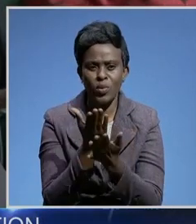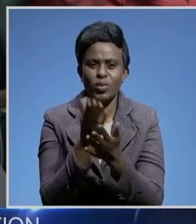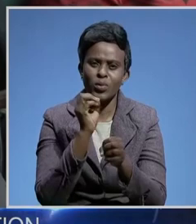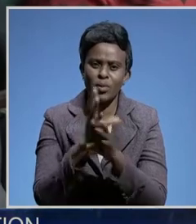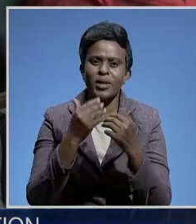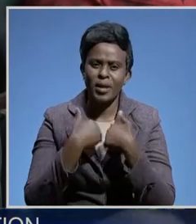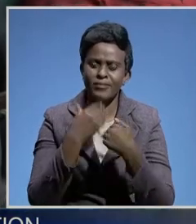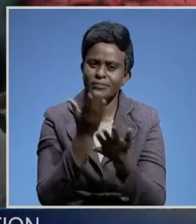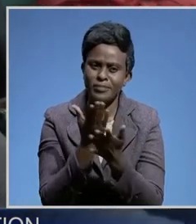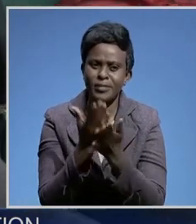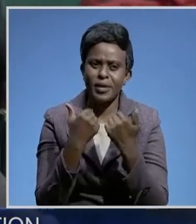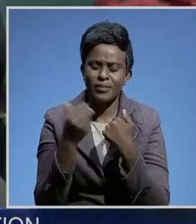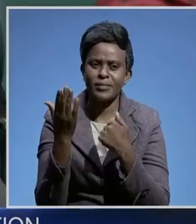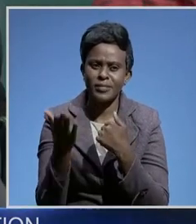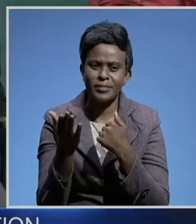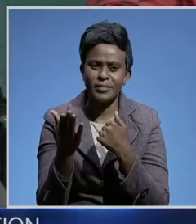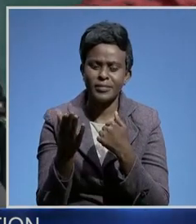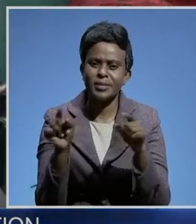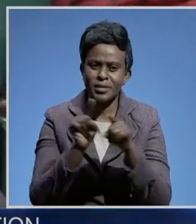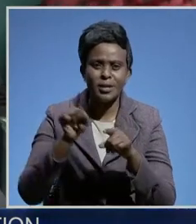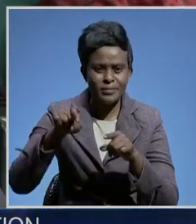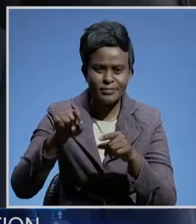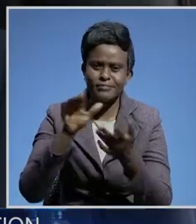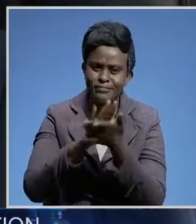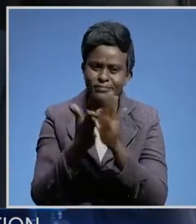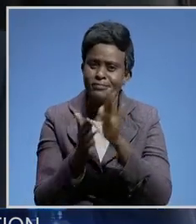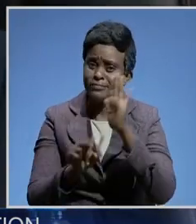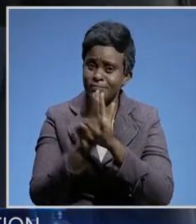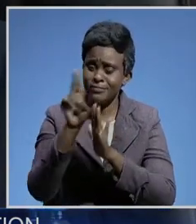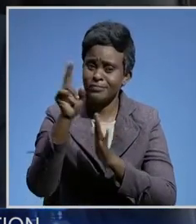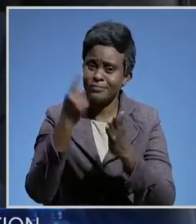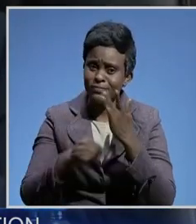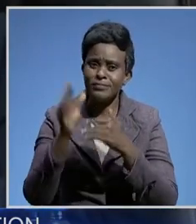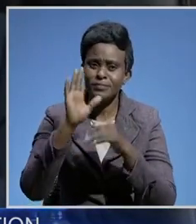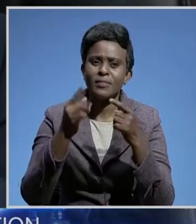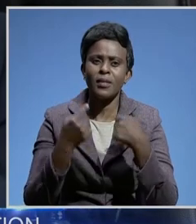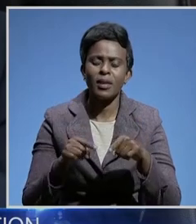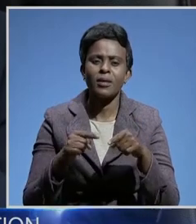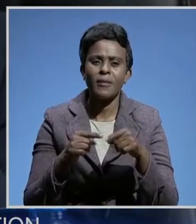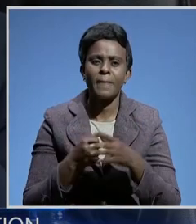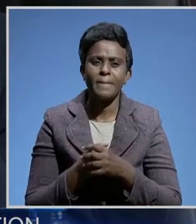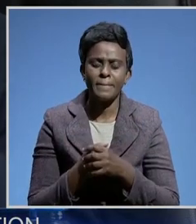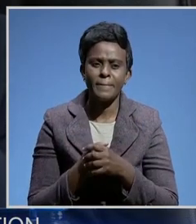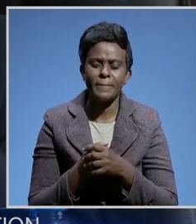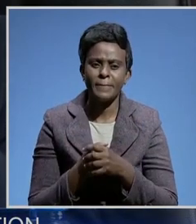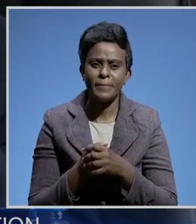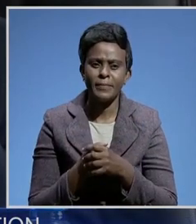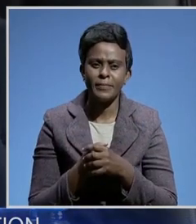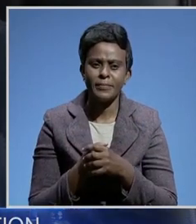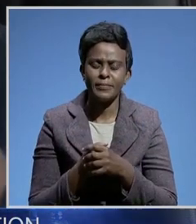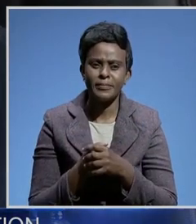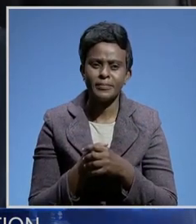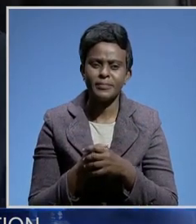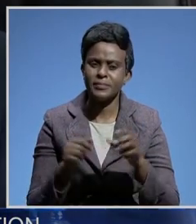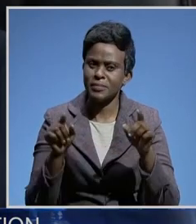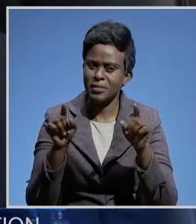hear to be a university, whatever name it may be. It should not be a